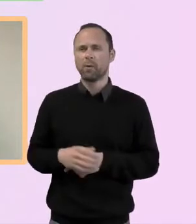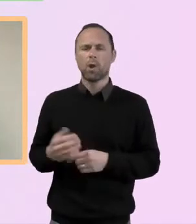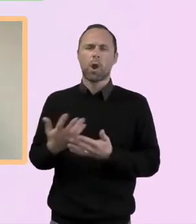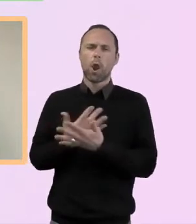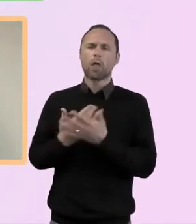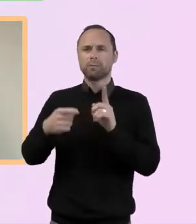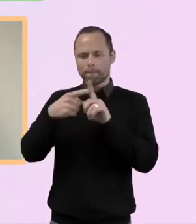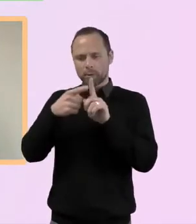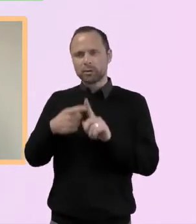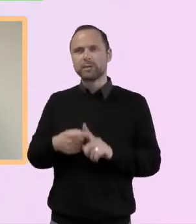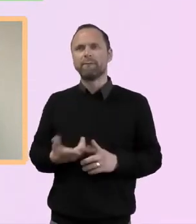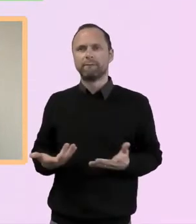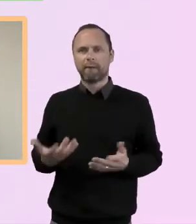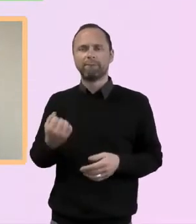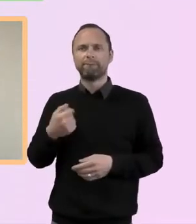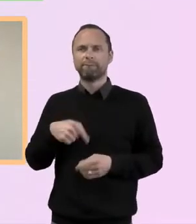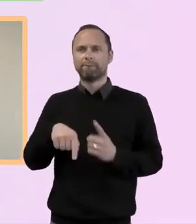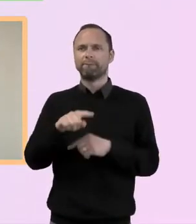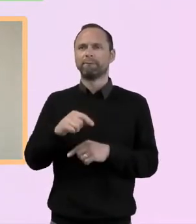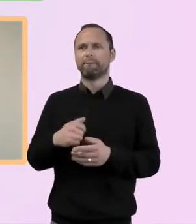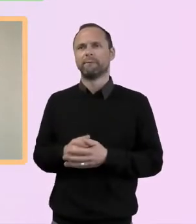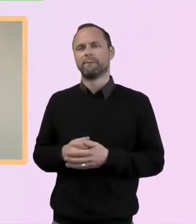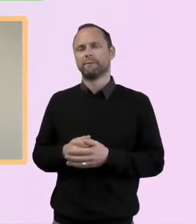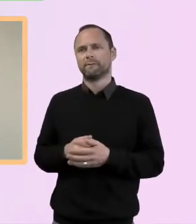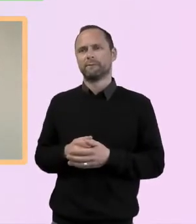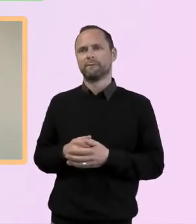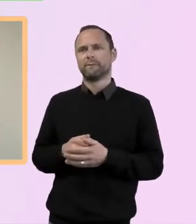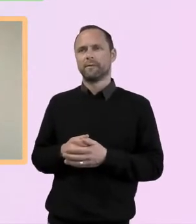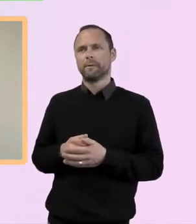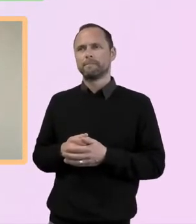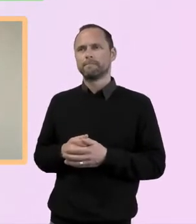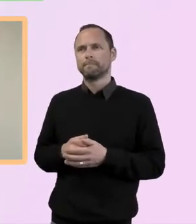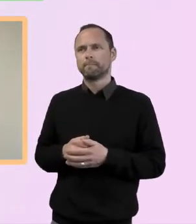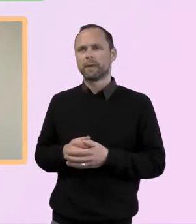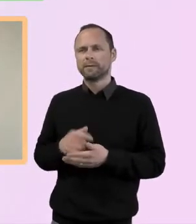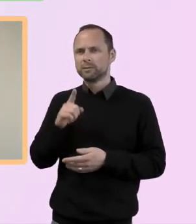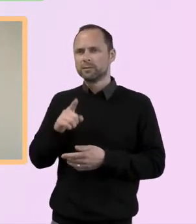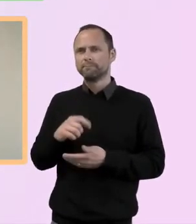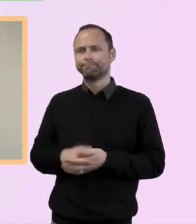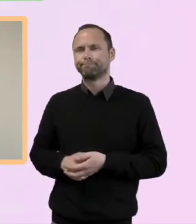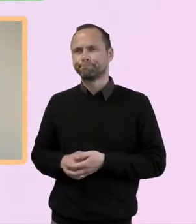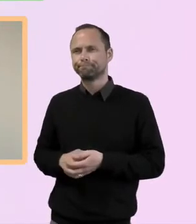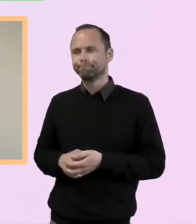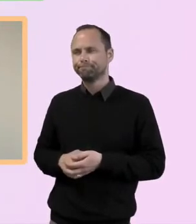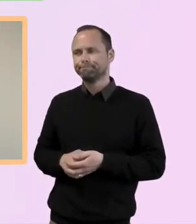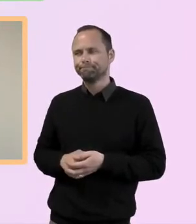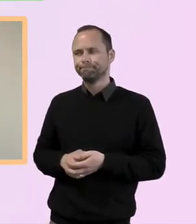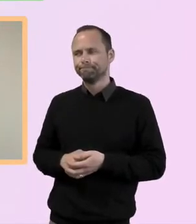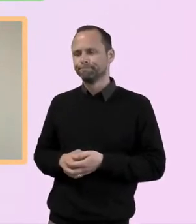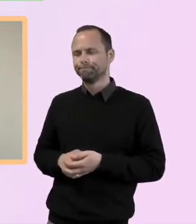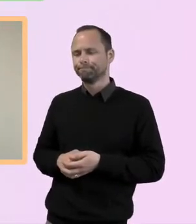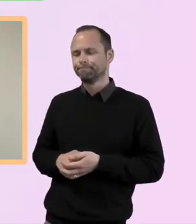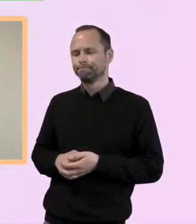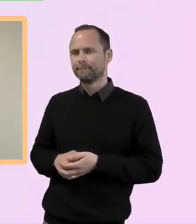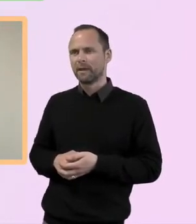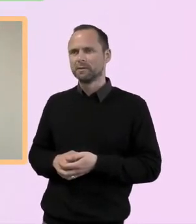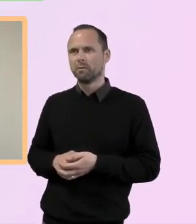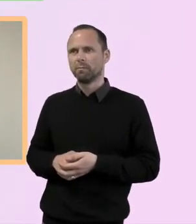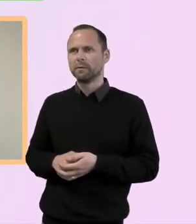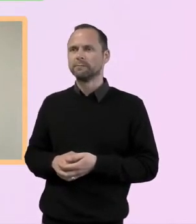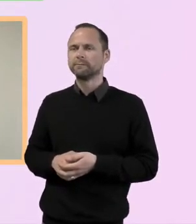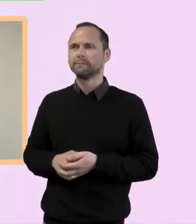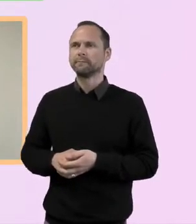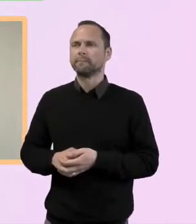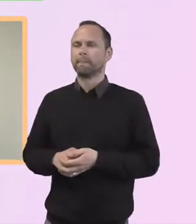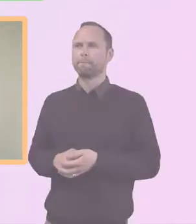uh, to all of this as well. Um, I just want to pick up on, um, there's a question from Sharon here and